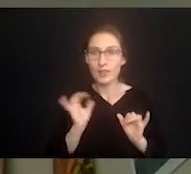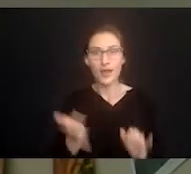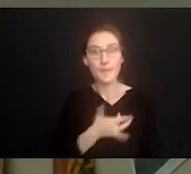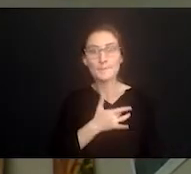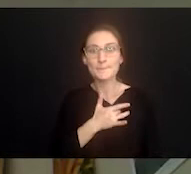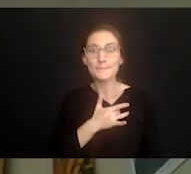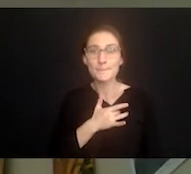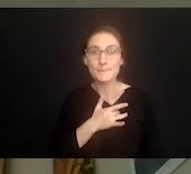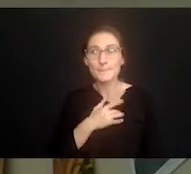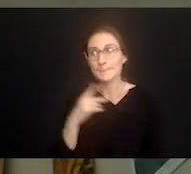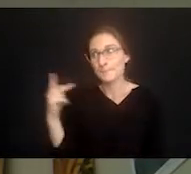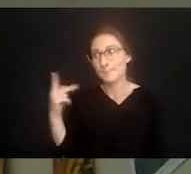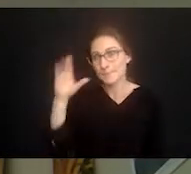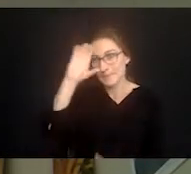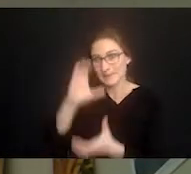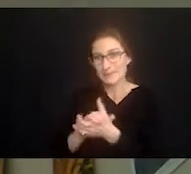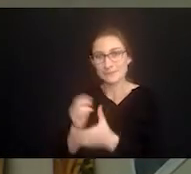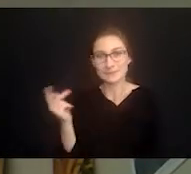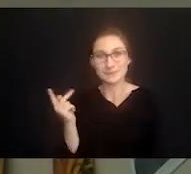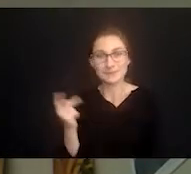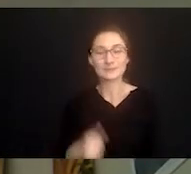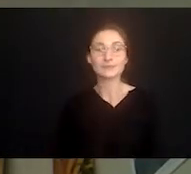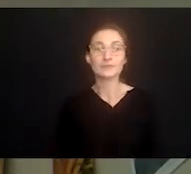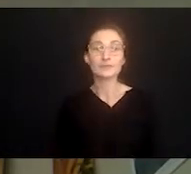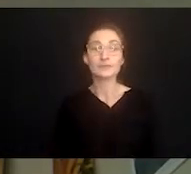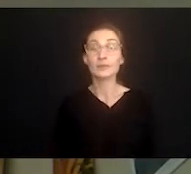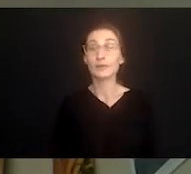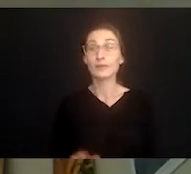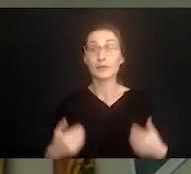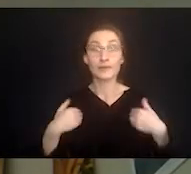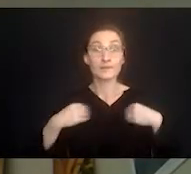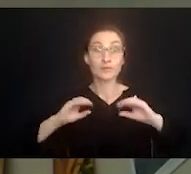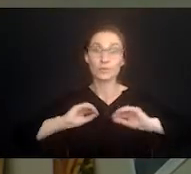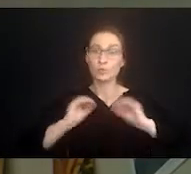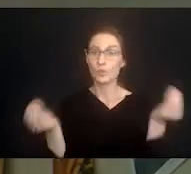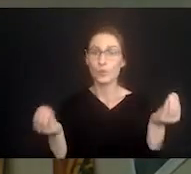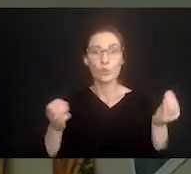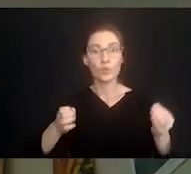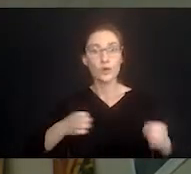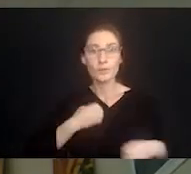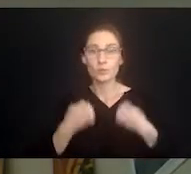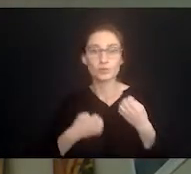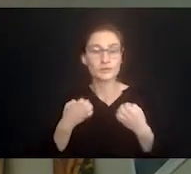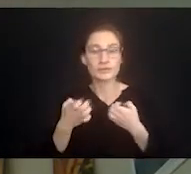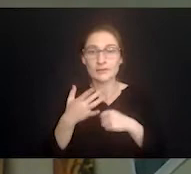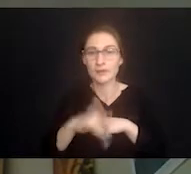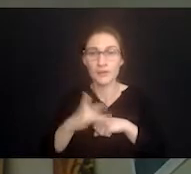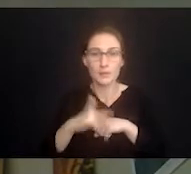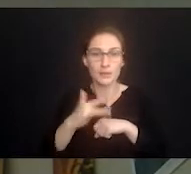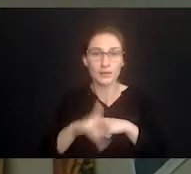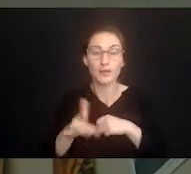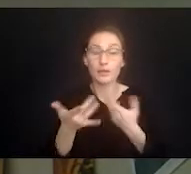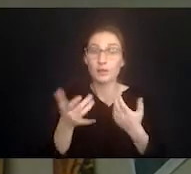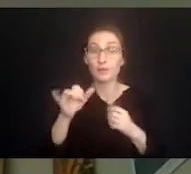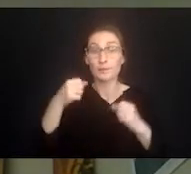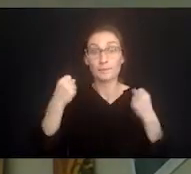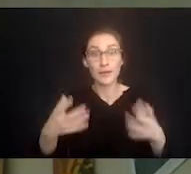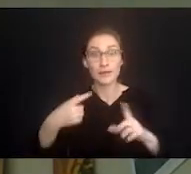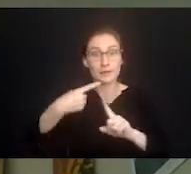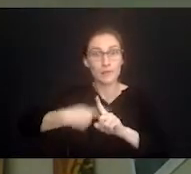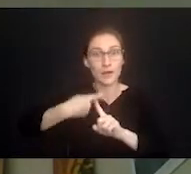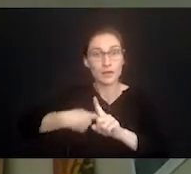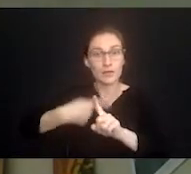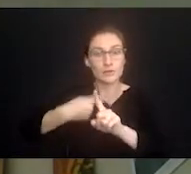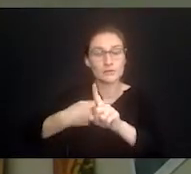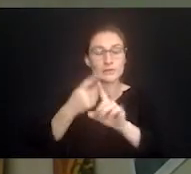still one that rings so true with Jerry and I. I had no more emotional bandwidth left. We had a long couple